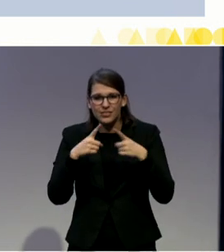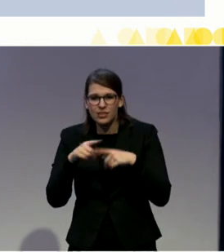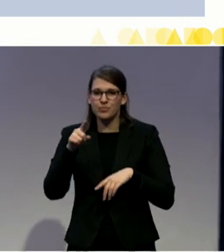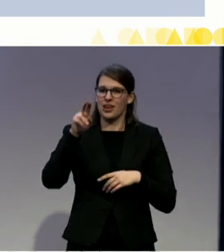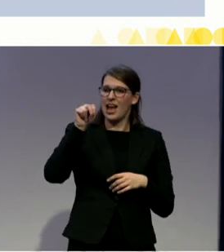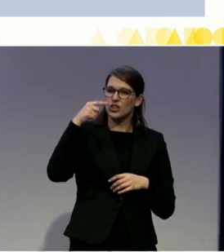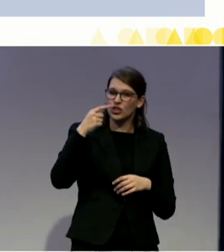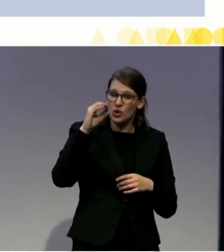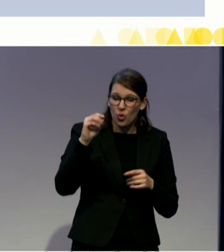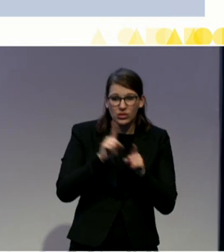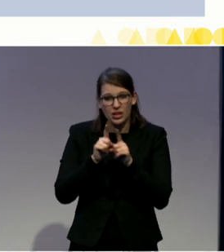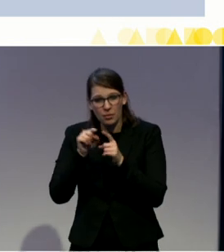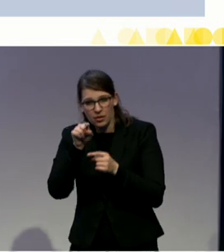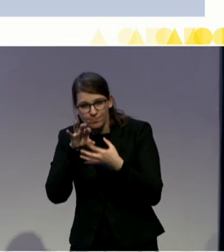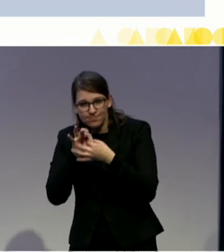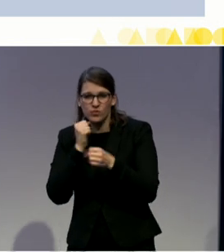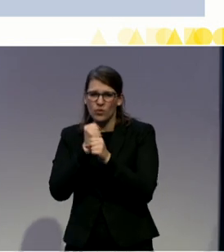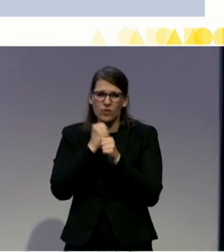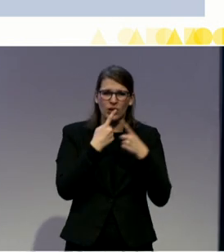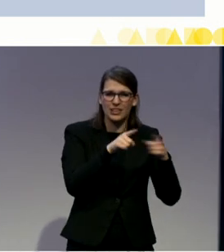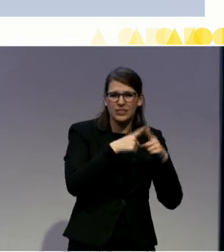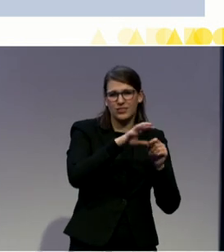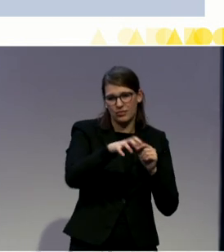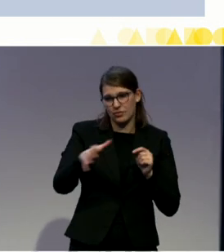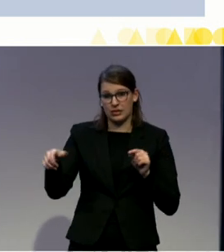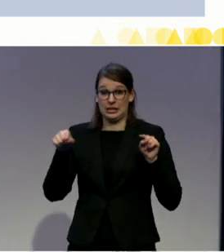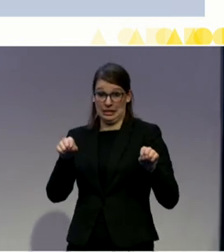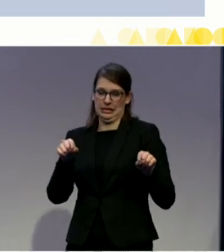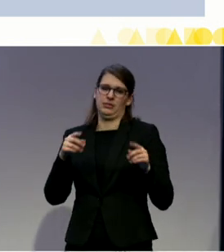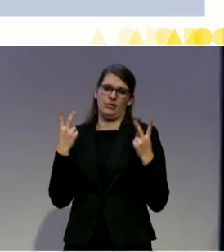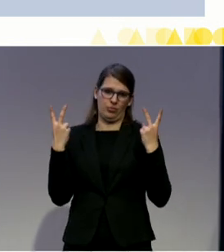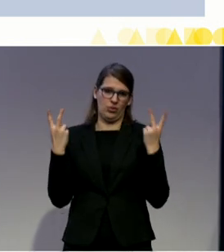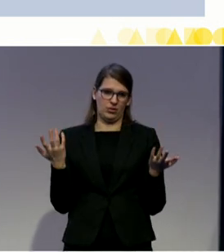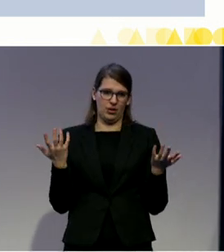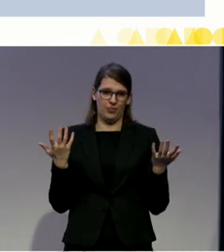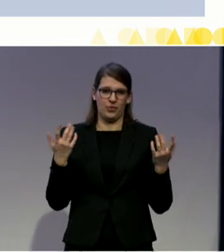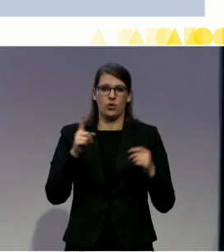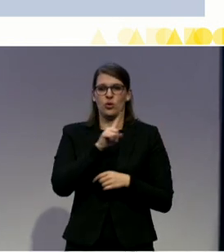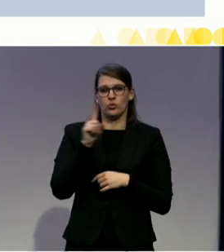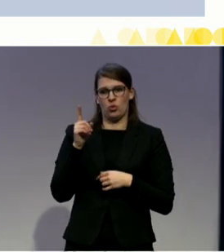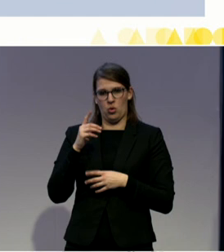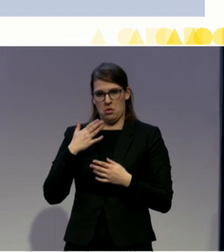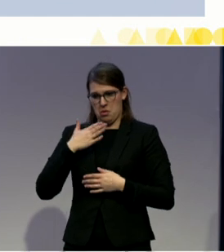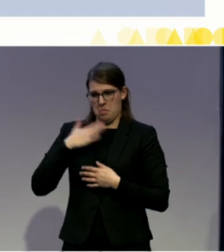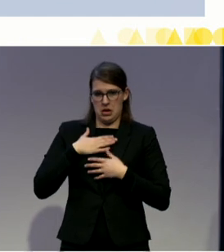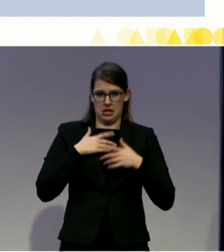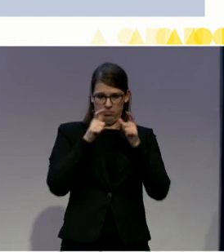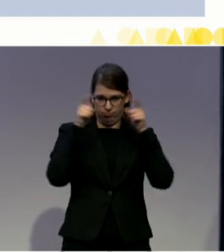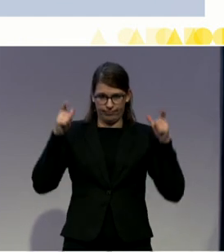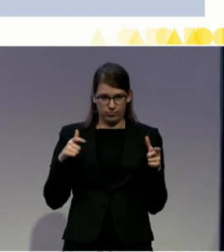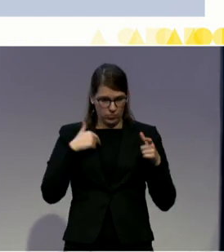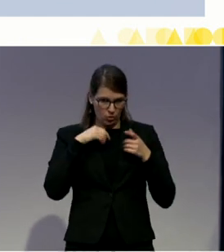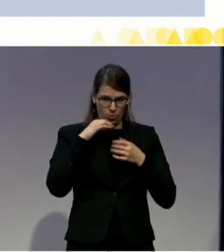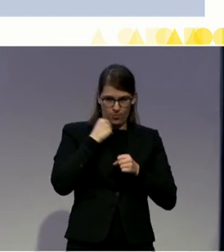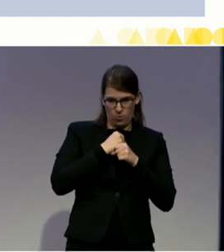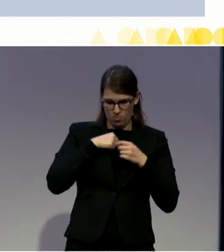And this means also people thinking beyond their own organization, as well as ensuring that practitioners at the local level are